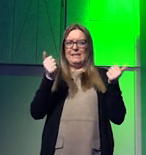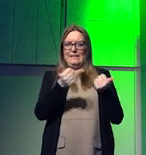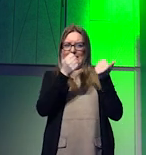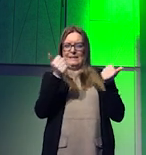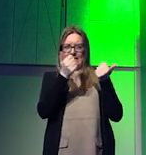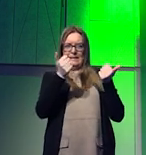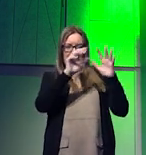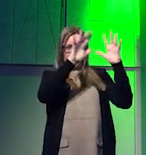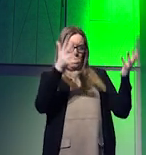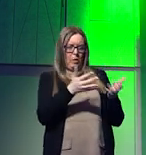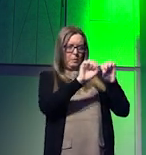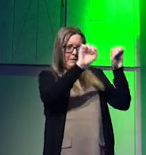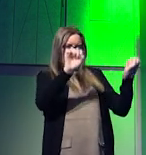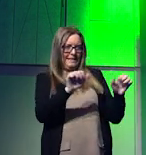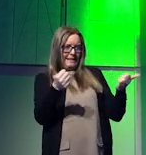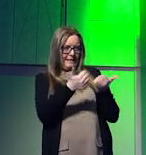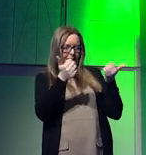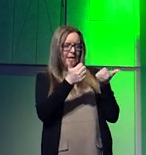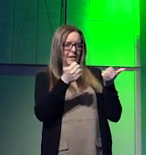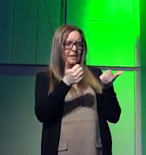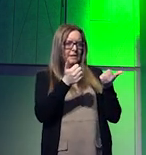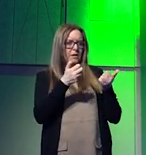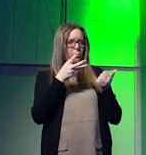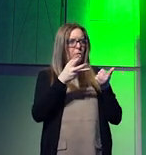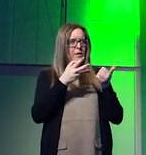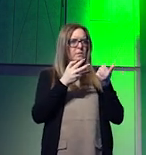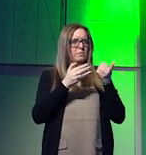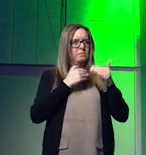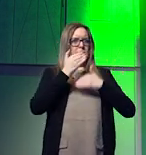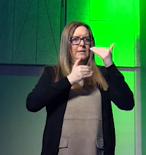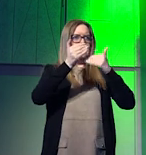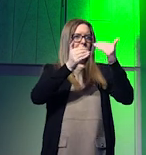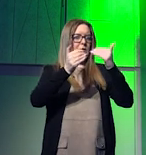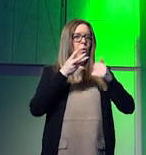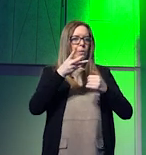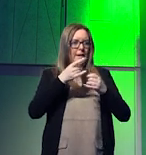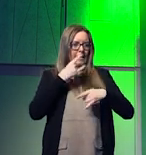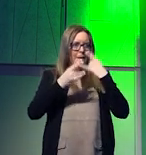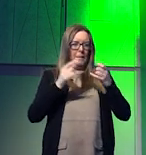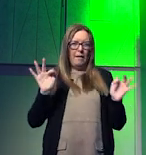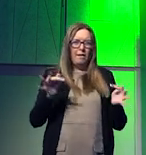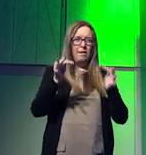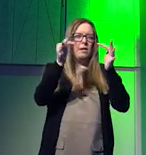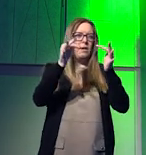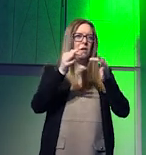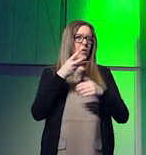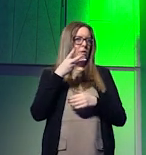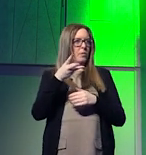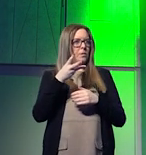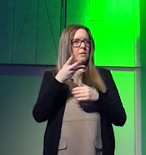that tipping points may actually be accelerating that they may be showing signs of tipping indeed